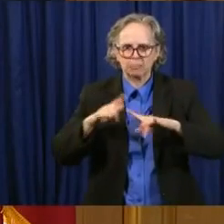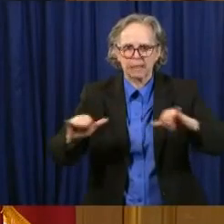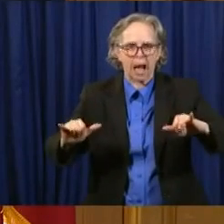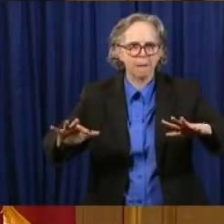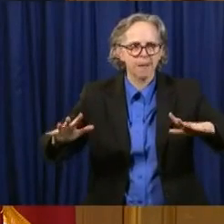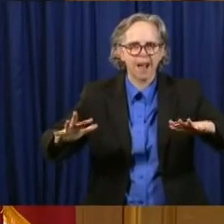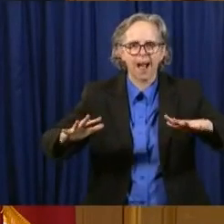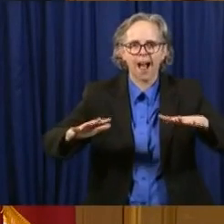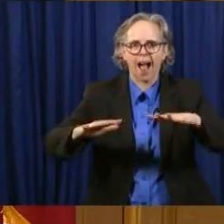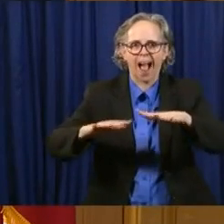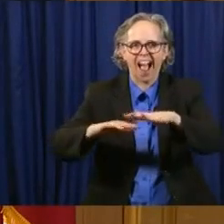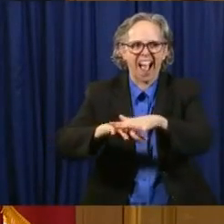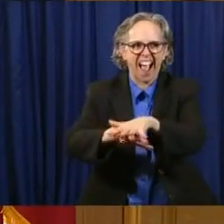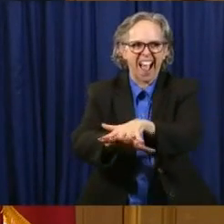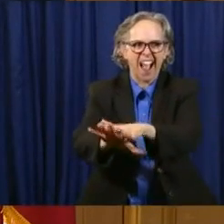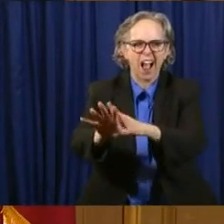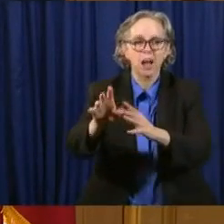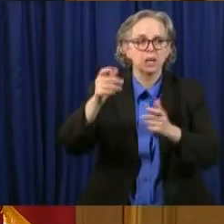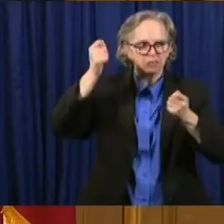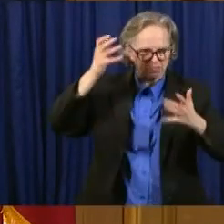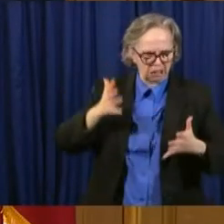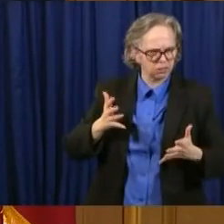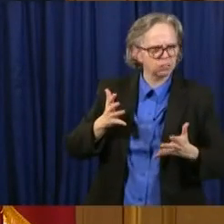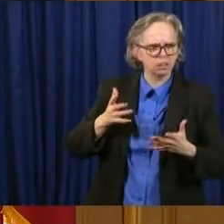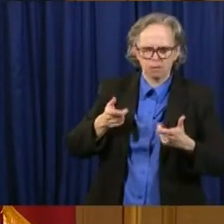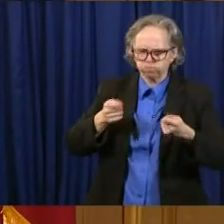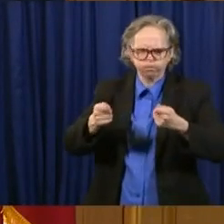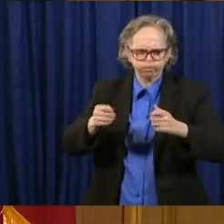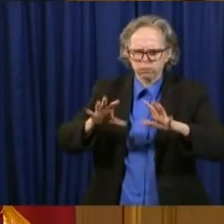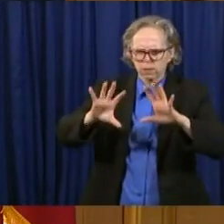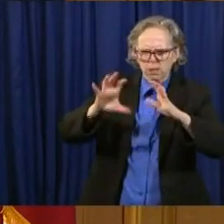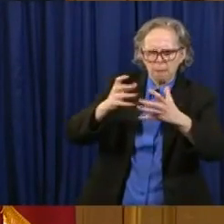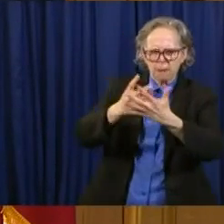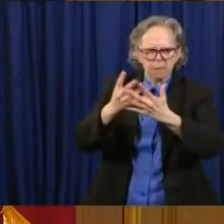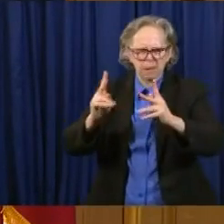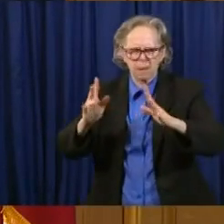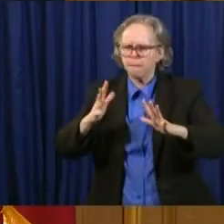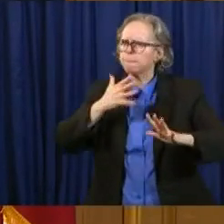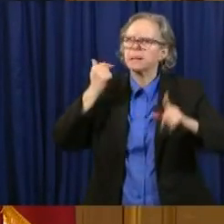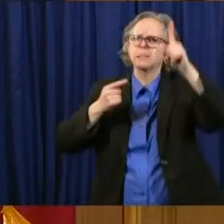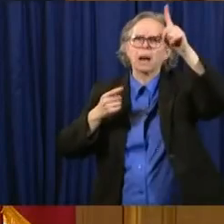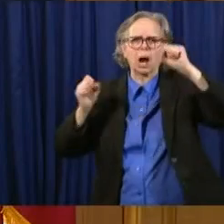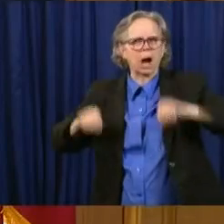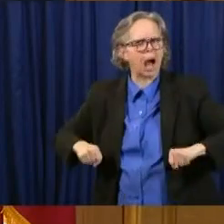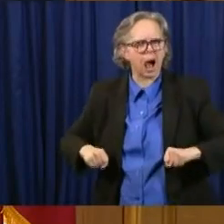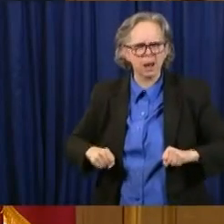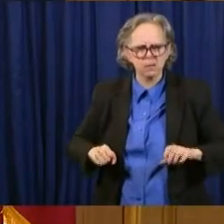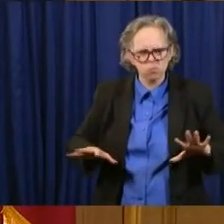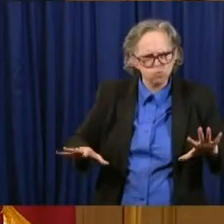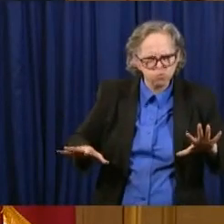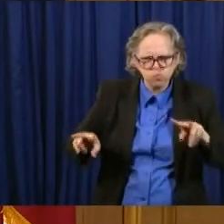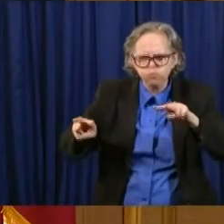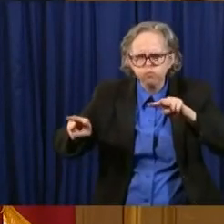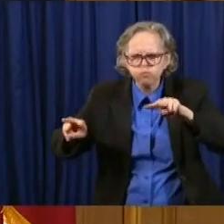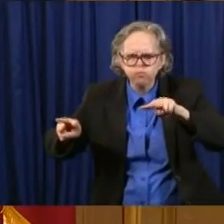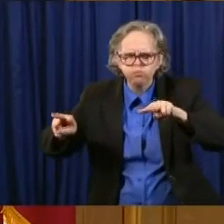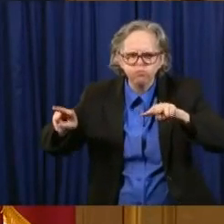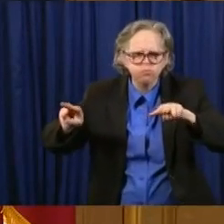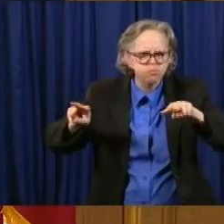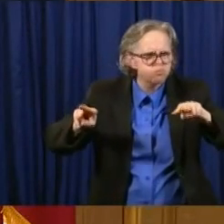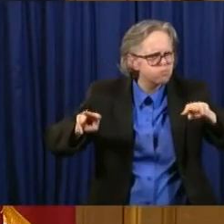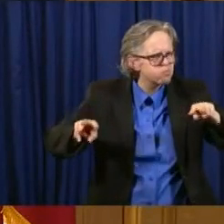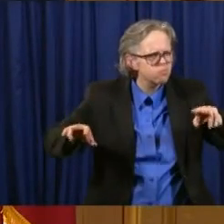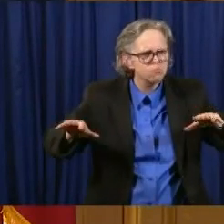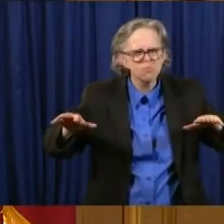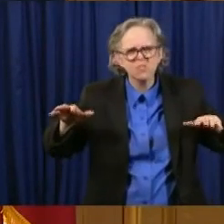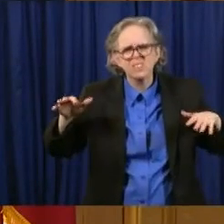director is managing the population the best that she can. And I thank the, you know, all the people who